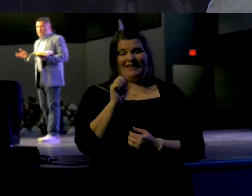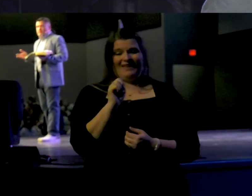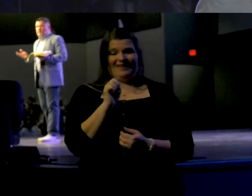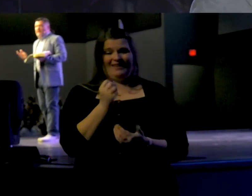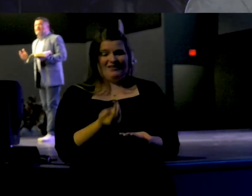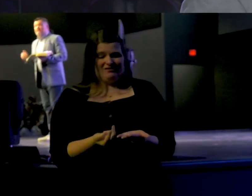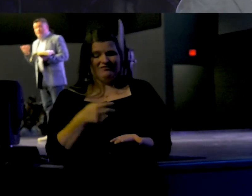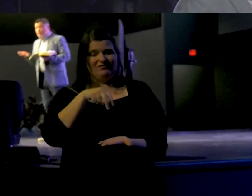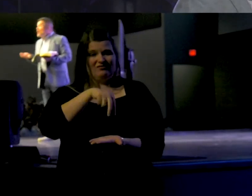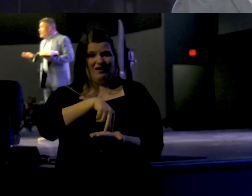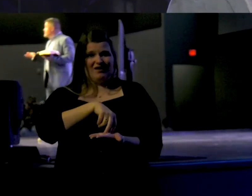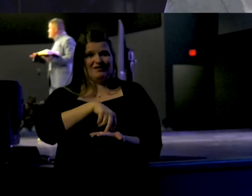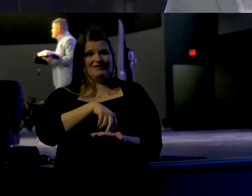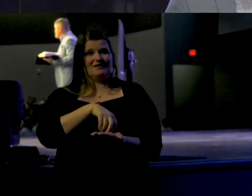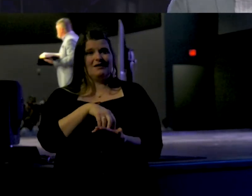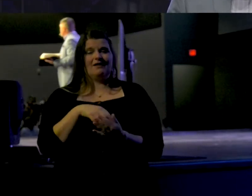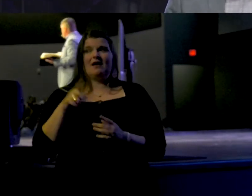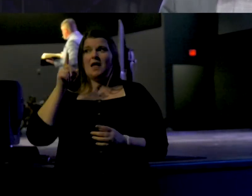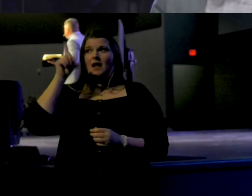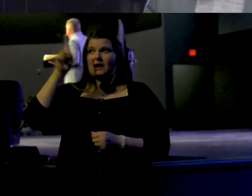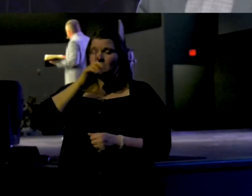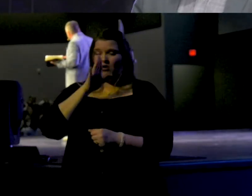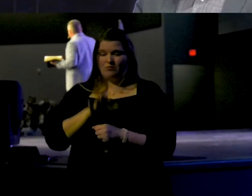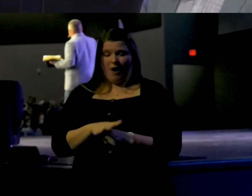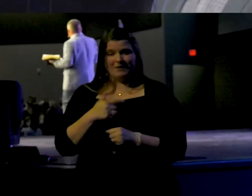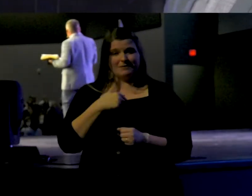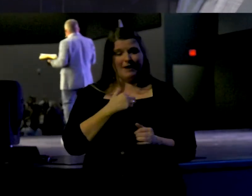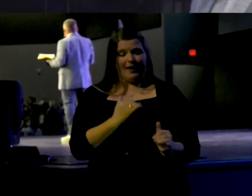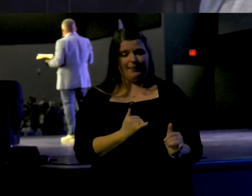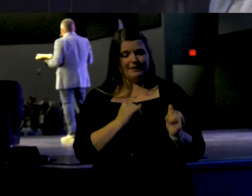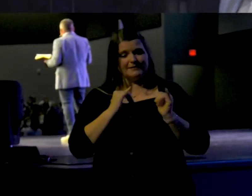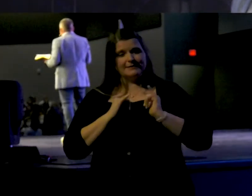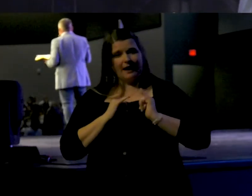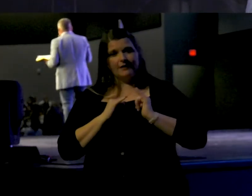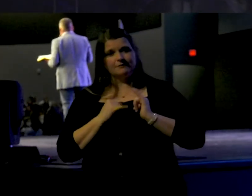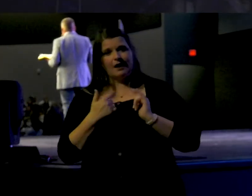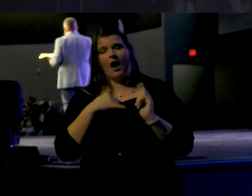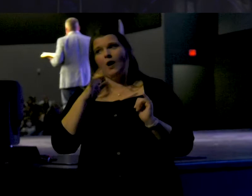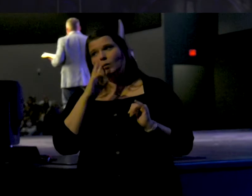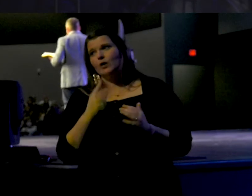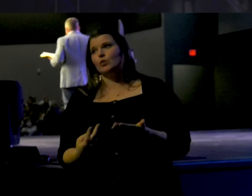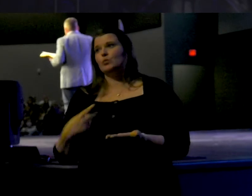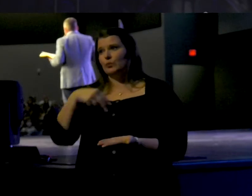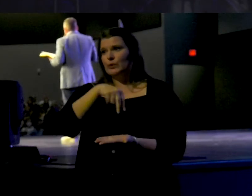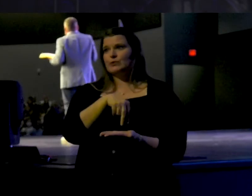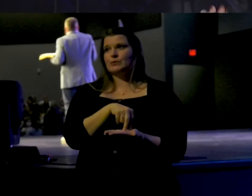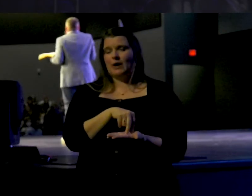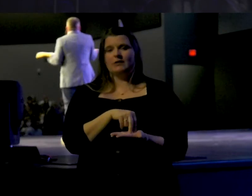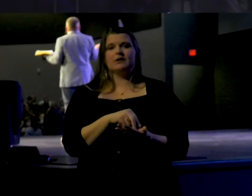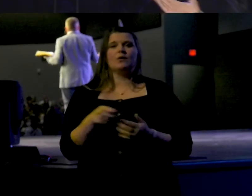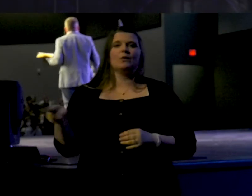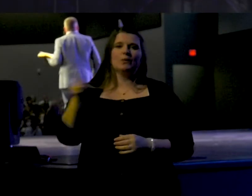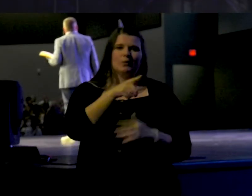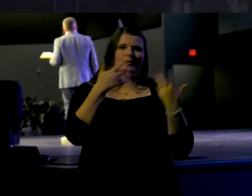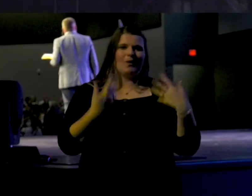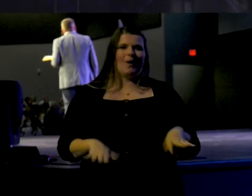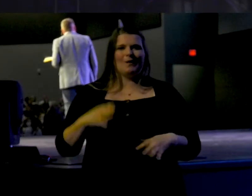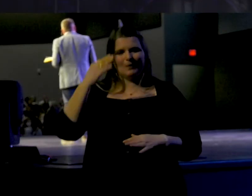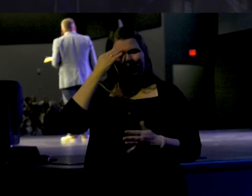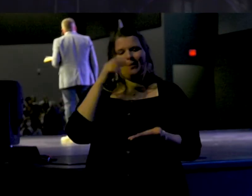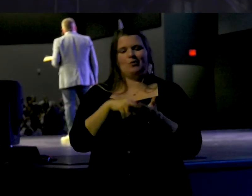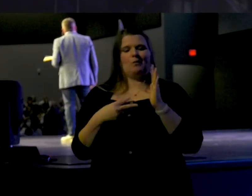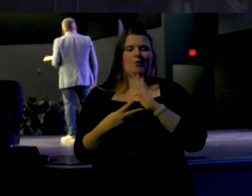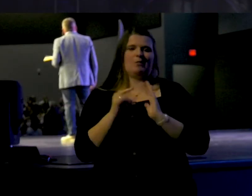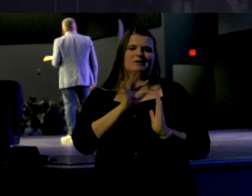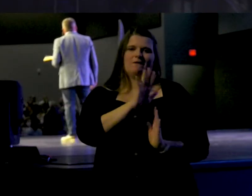grave, and if he promises you the same experience, a resurrection, then you already know the purpose